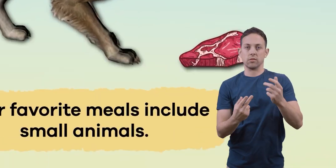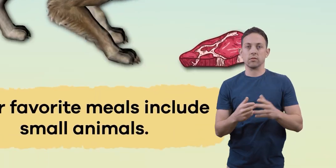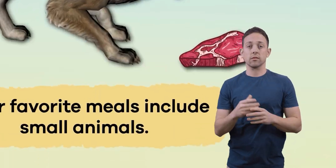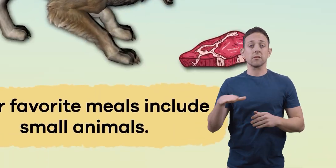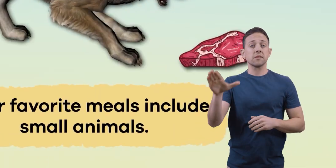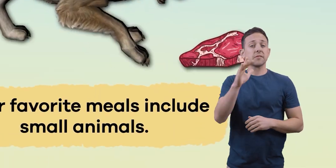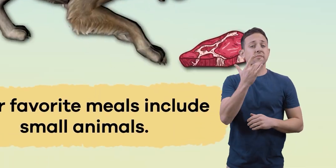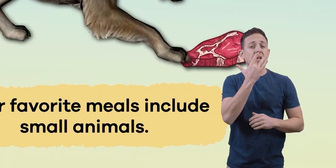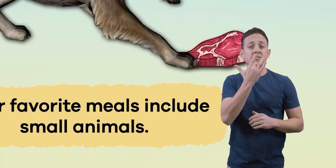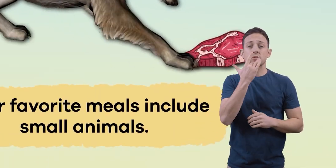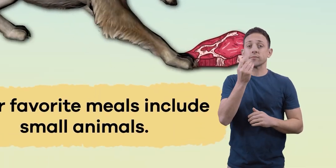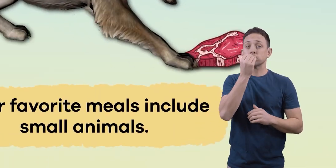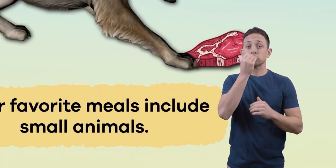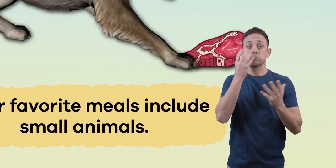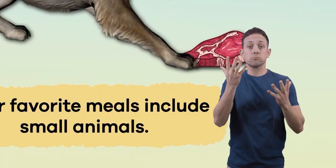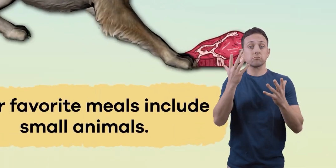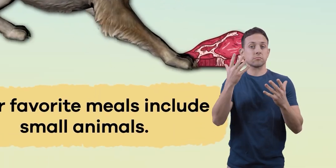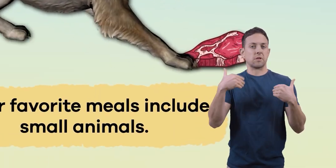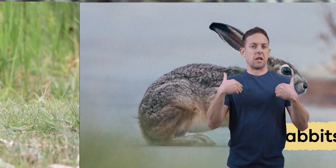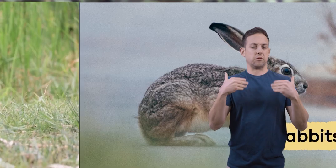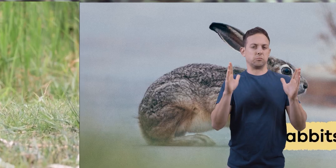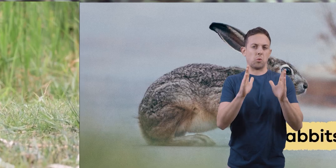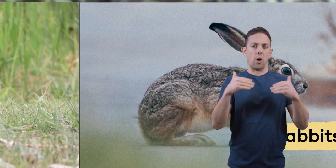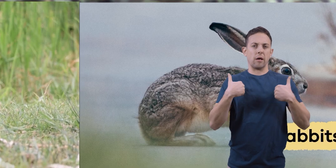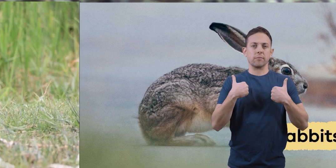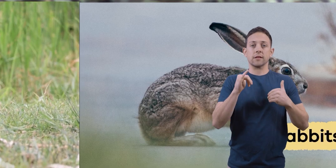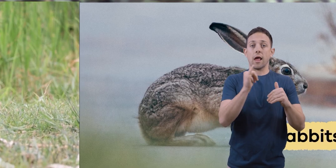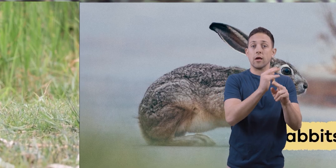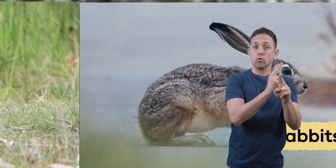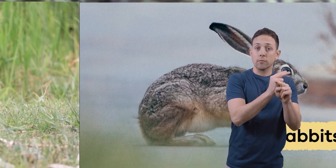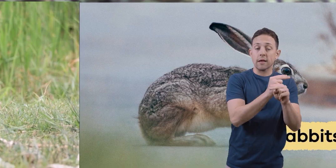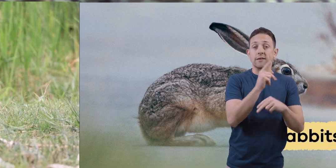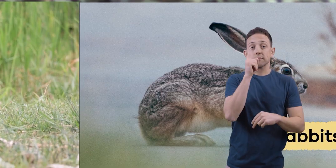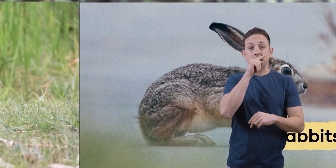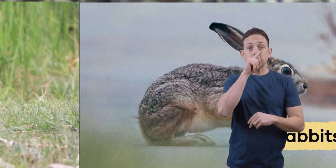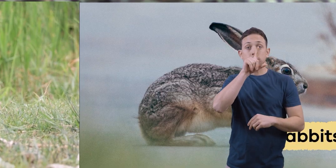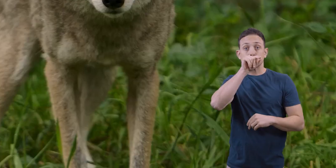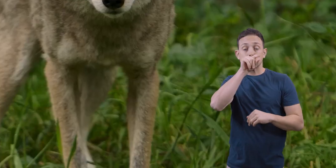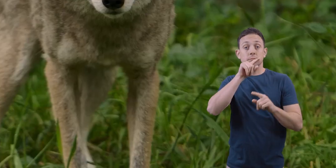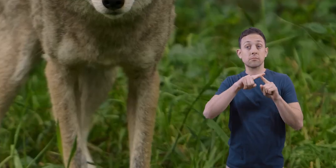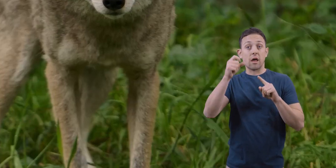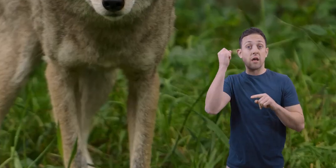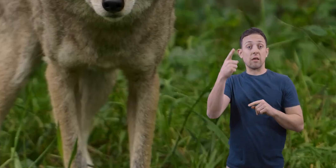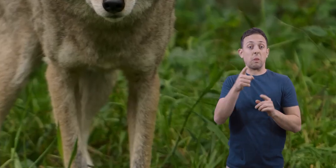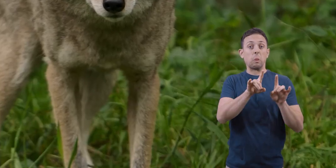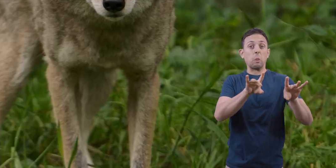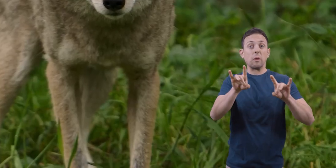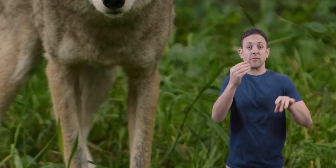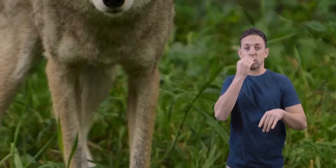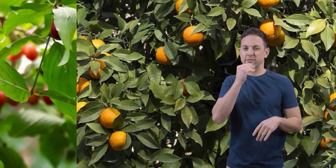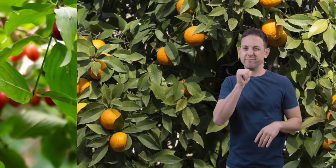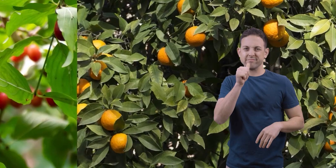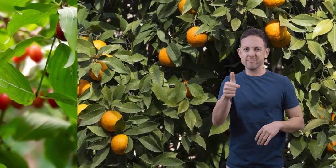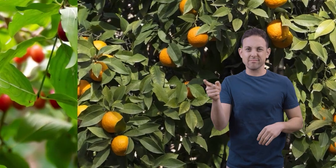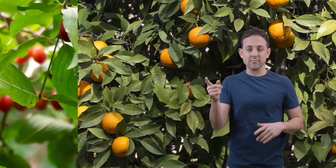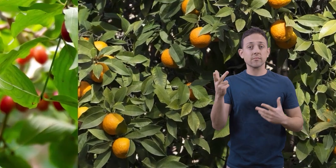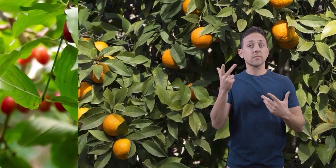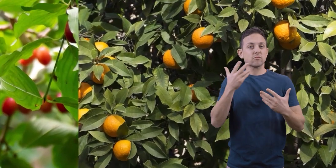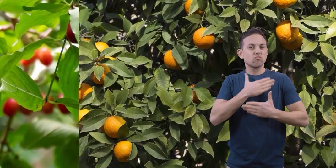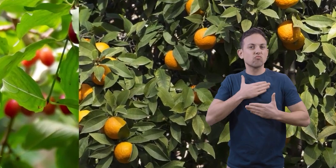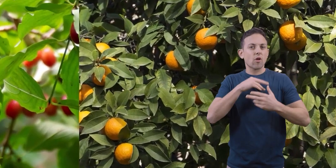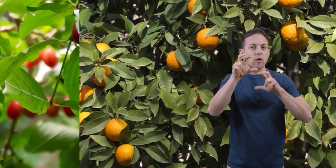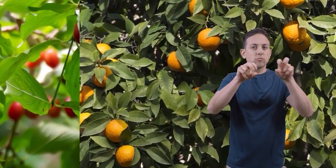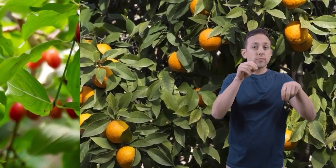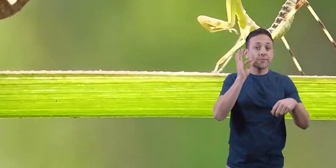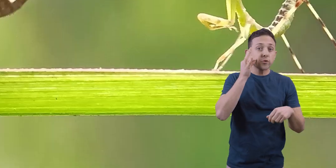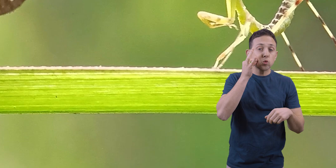Their favorite meals include small animals like rabbits, mice, and birds. But they're not picky eaters. They also munch